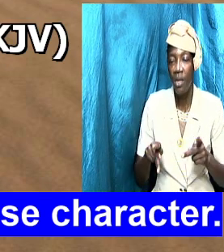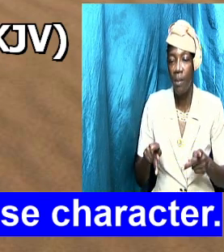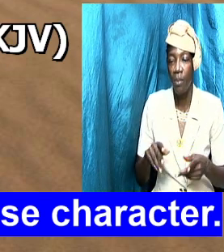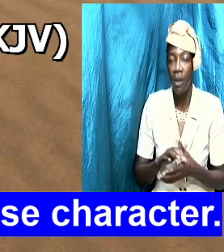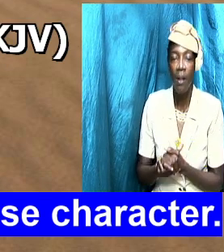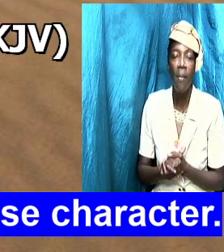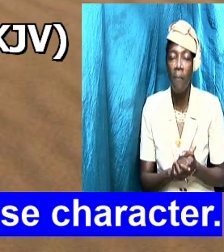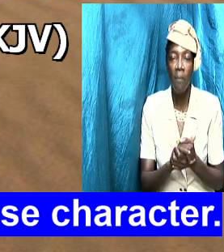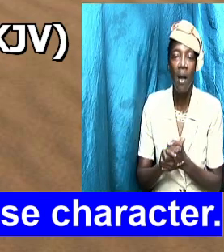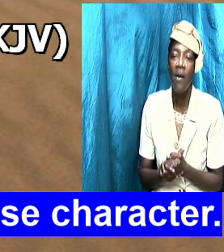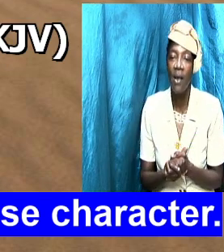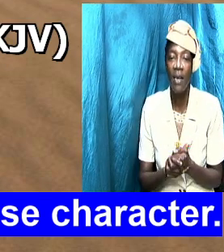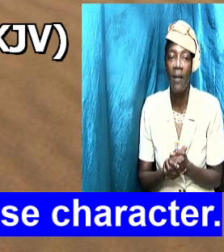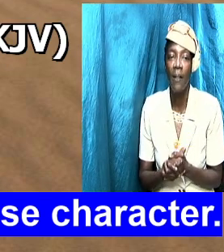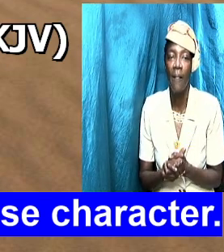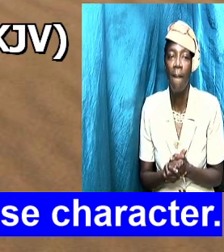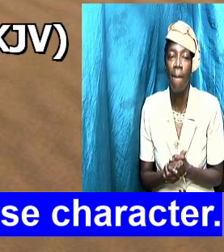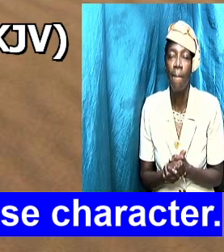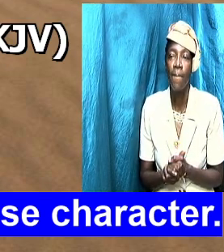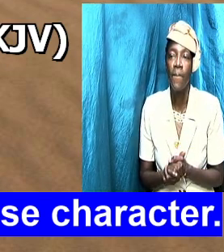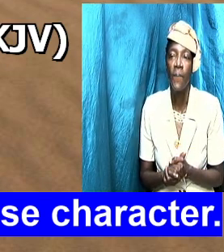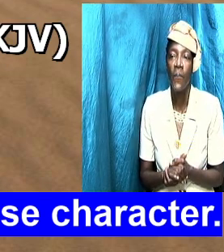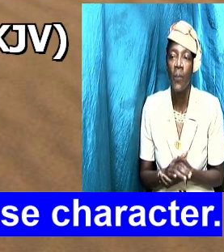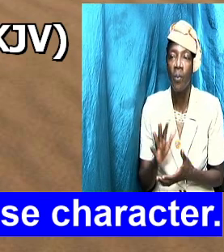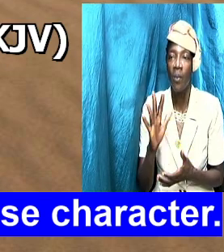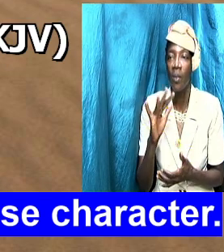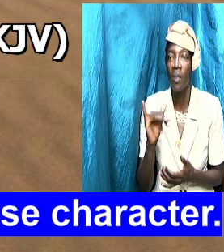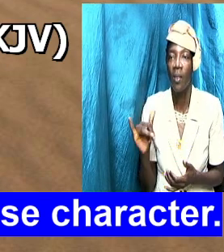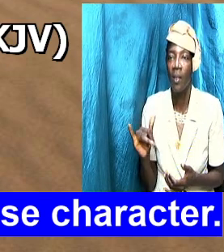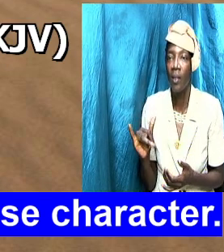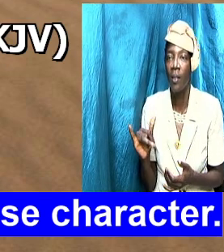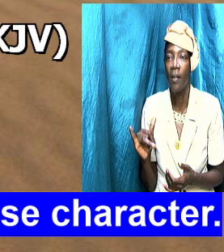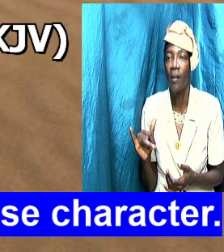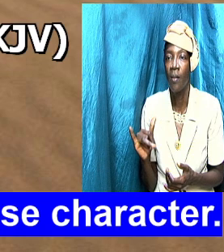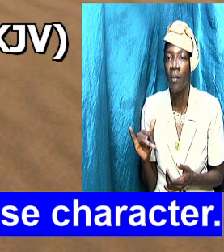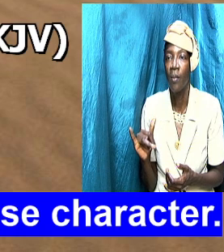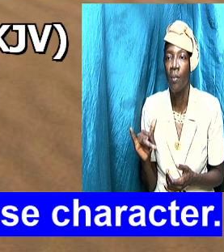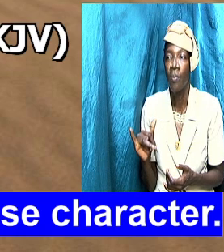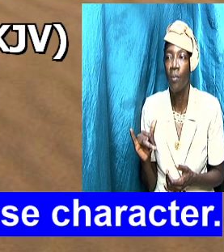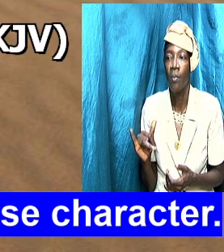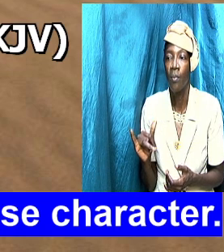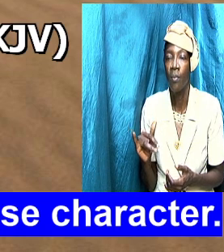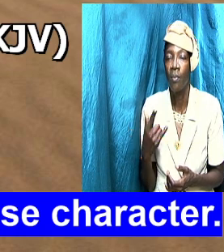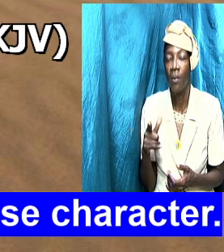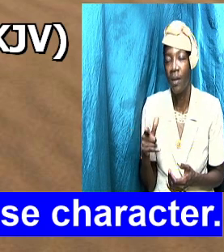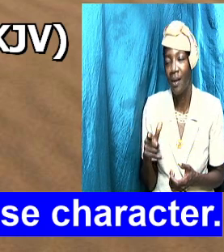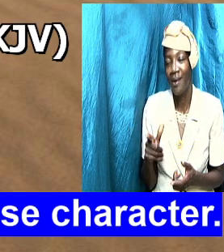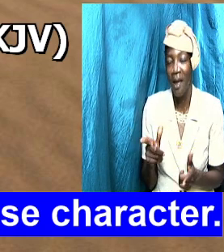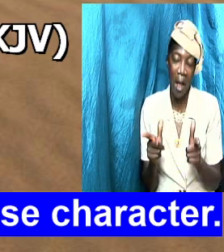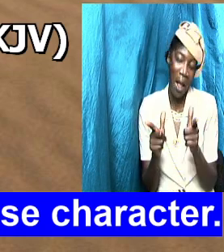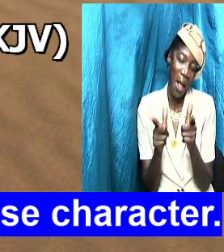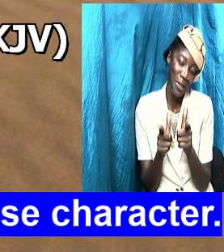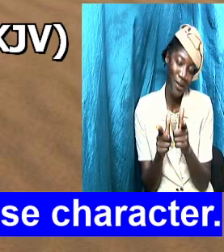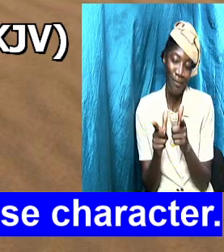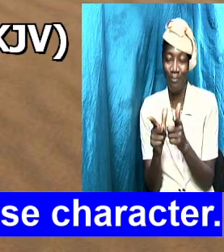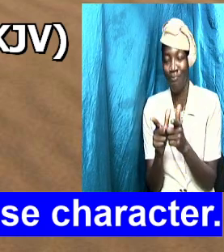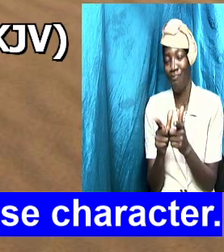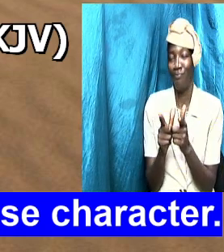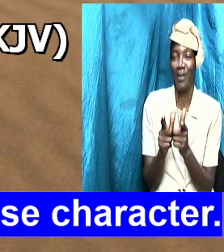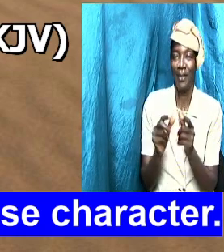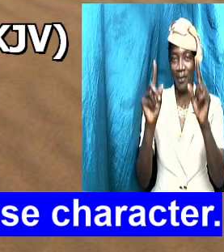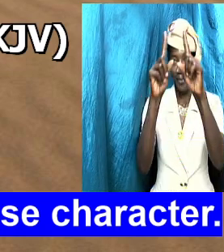they are slim and trim and